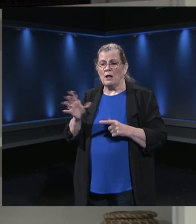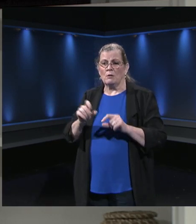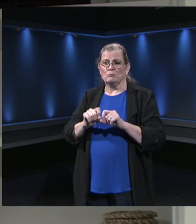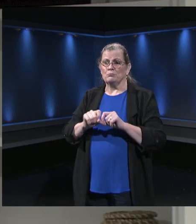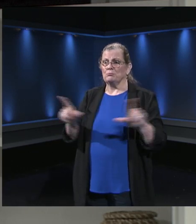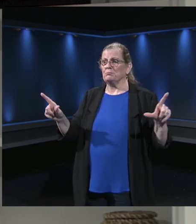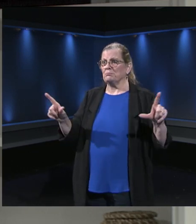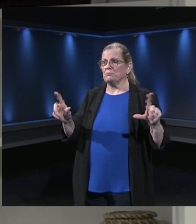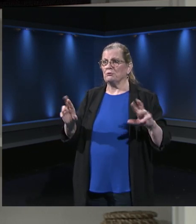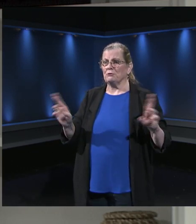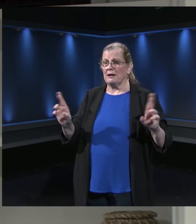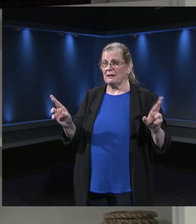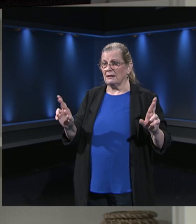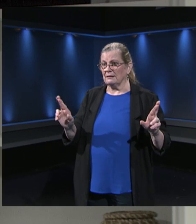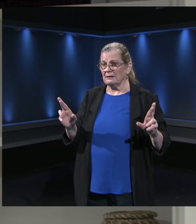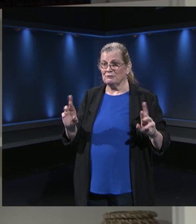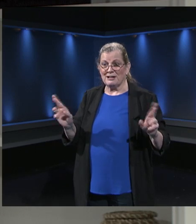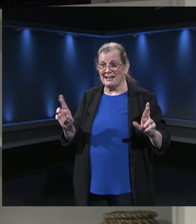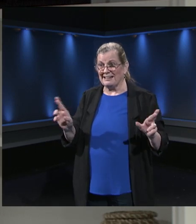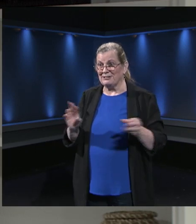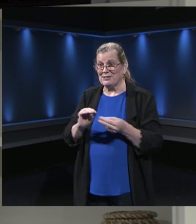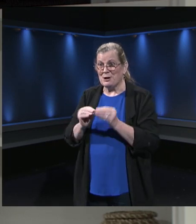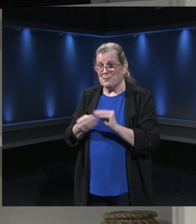Hold the presses. Here comes the number.